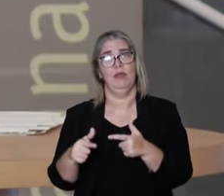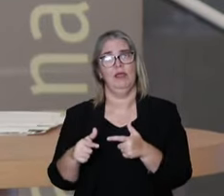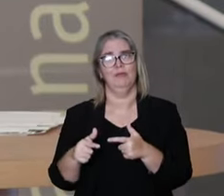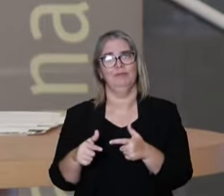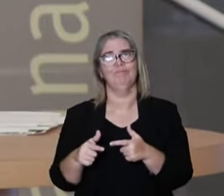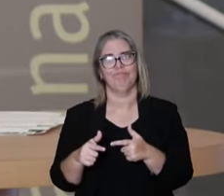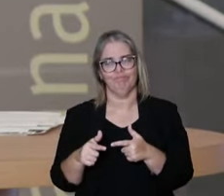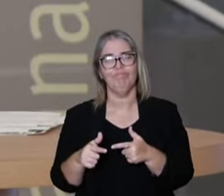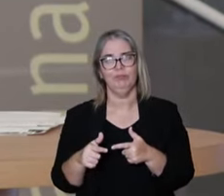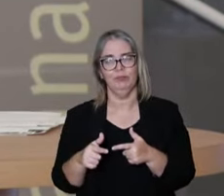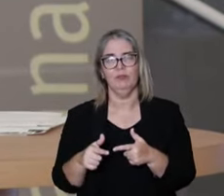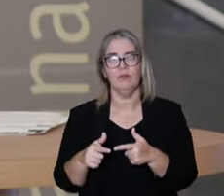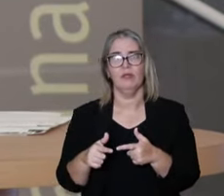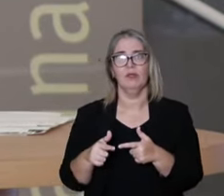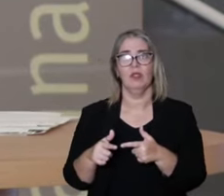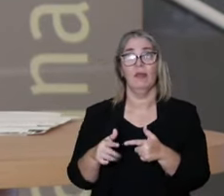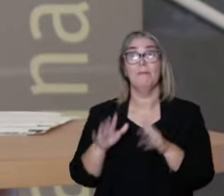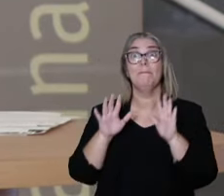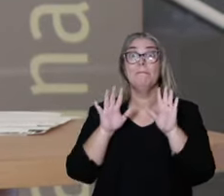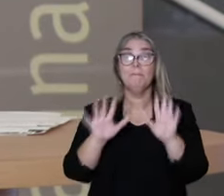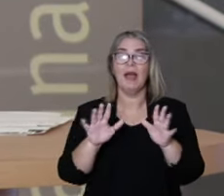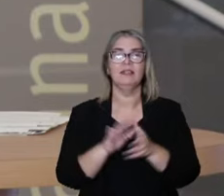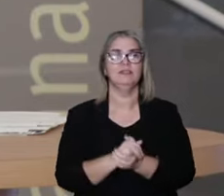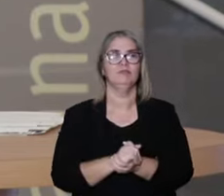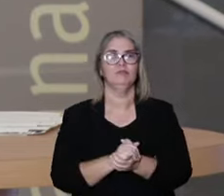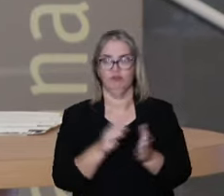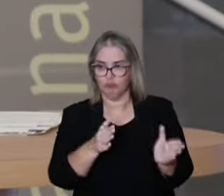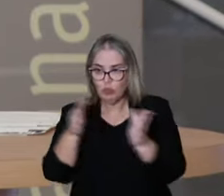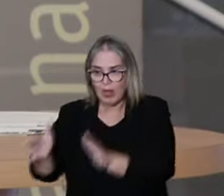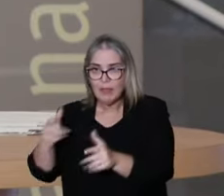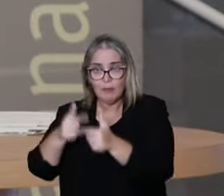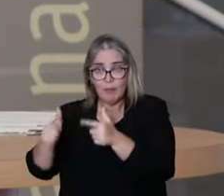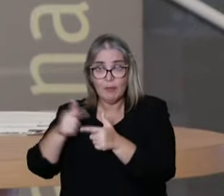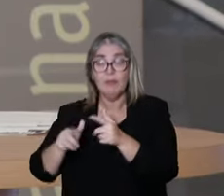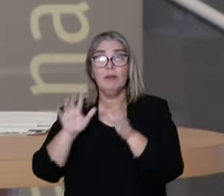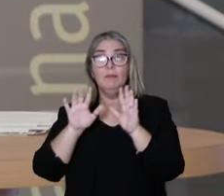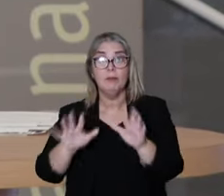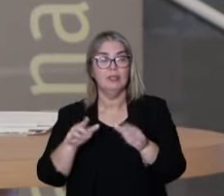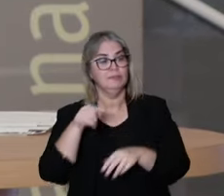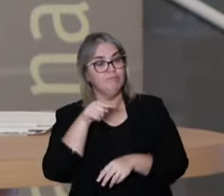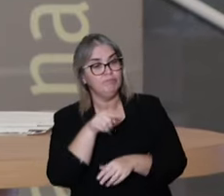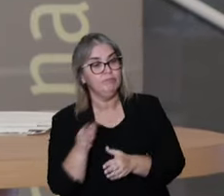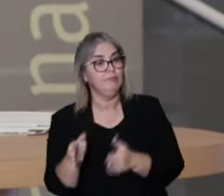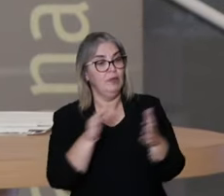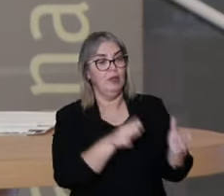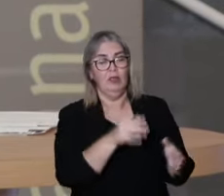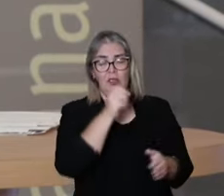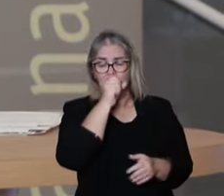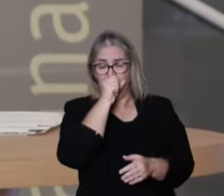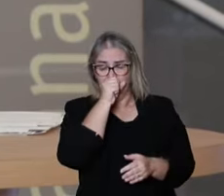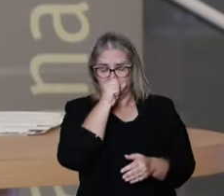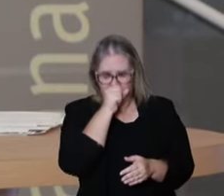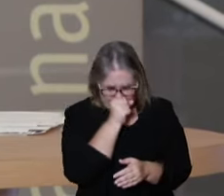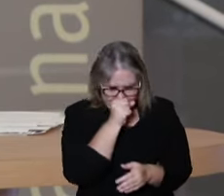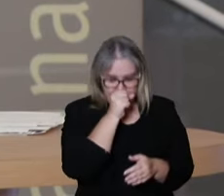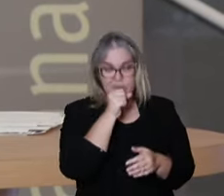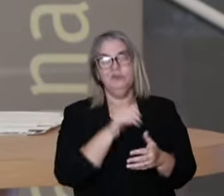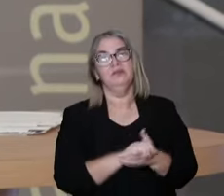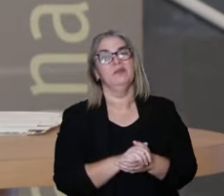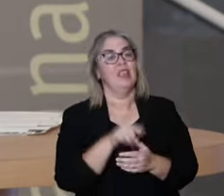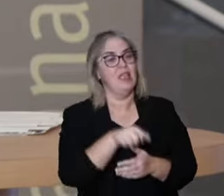that were built within the field of biomedicine, but produces